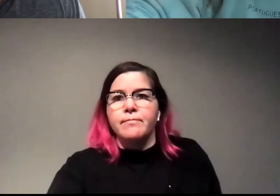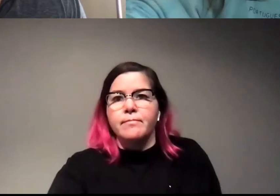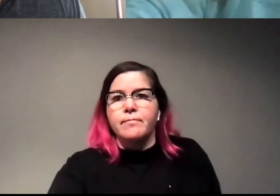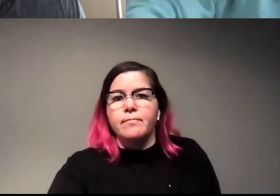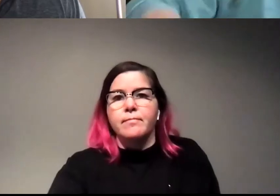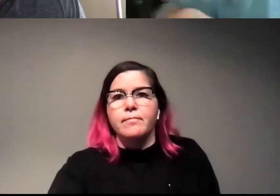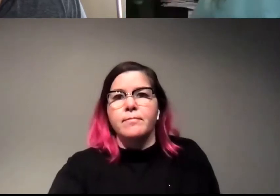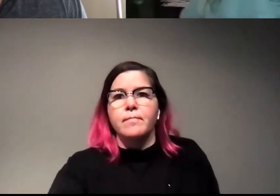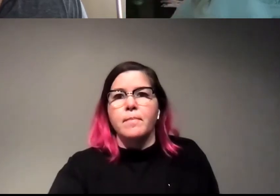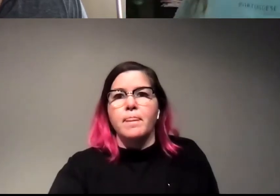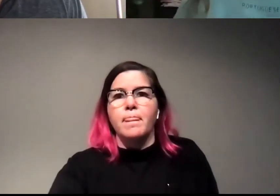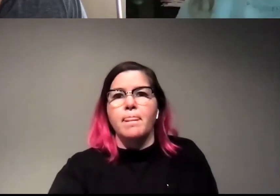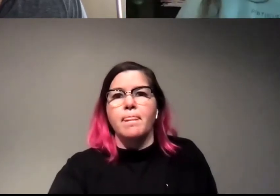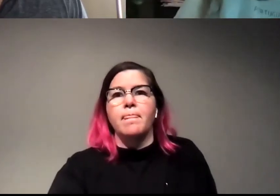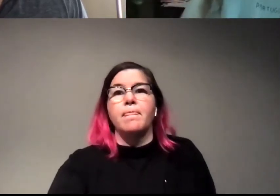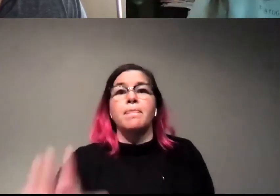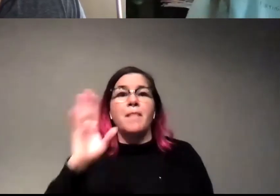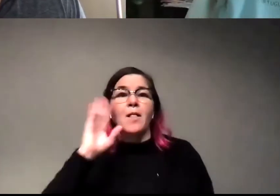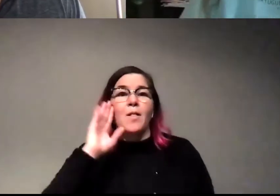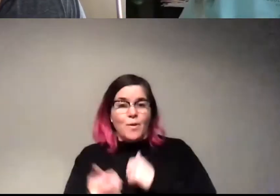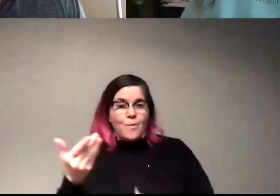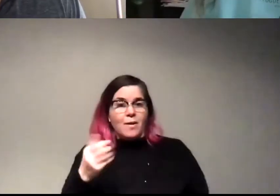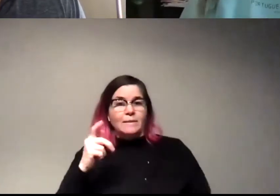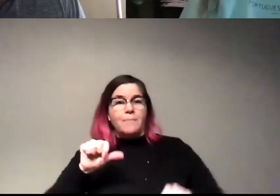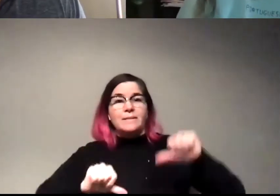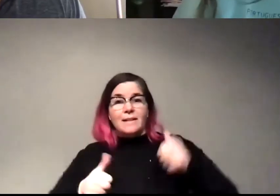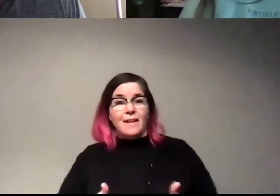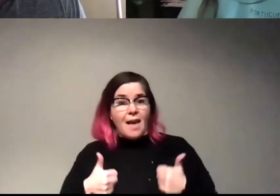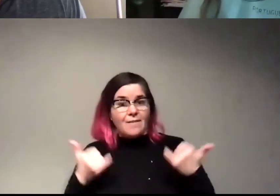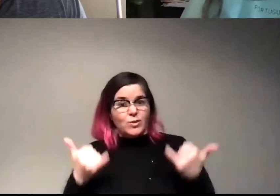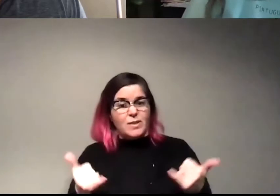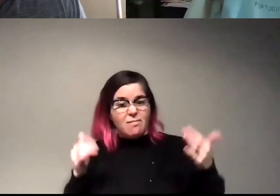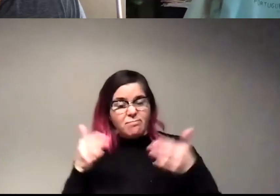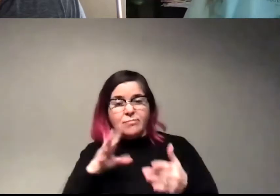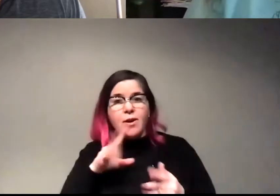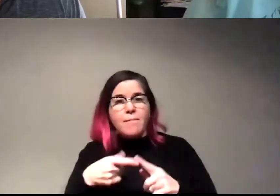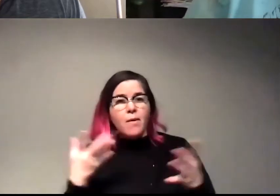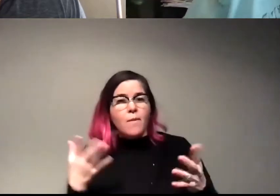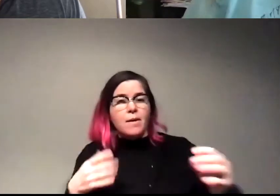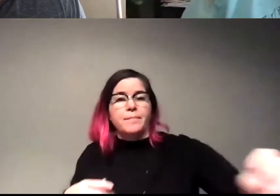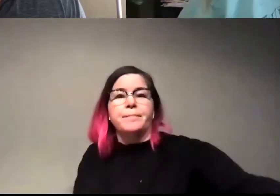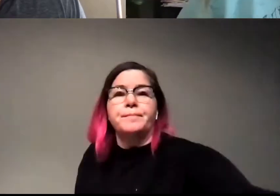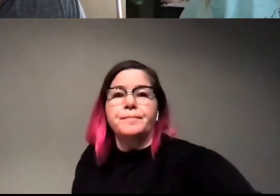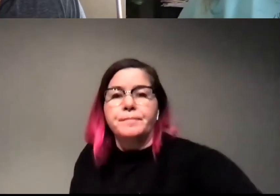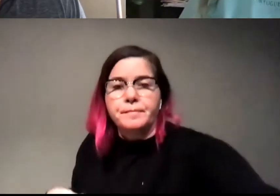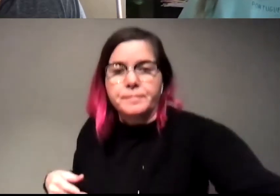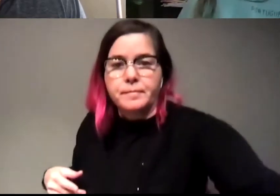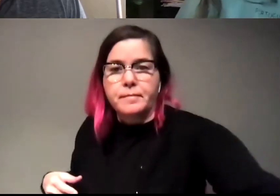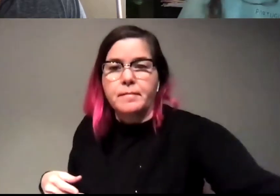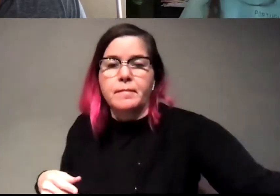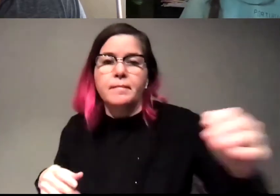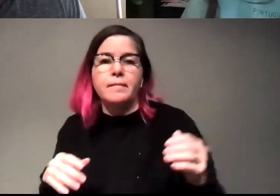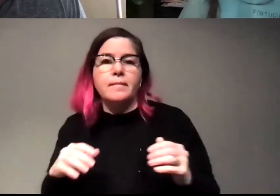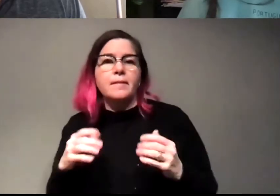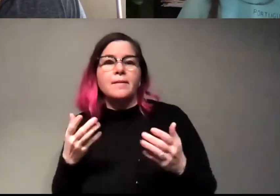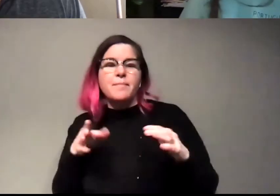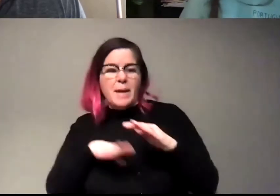All right. Hello, everyone, and welcome to Skype a Scientist Live. Today, we are going to be talking about how to basically